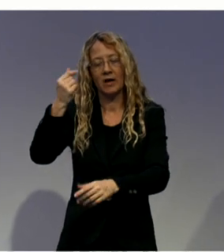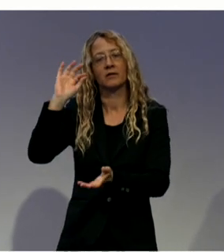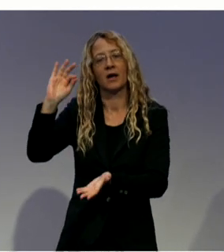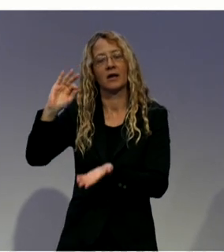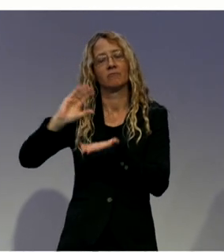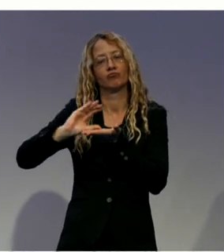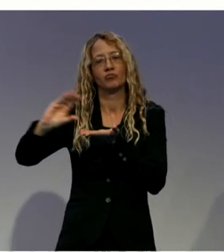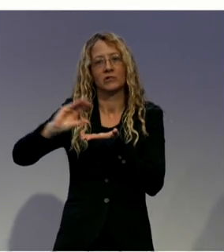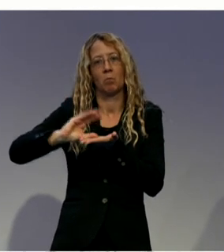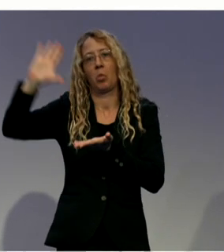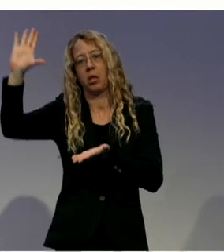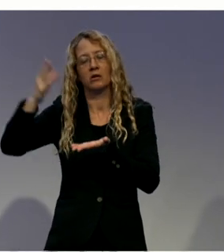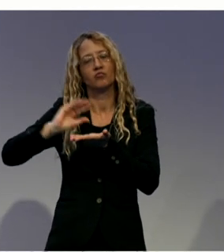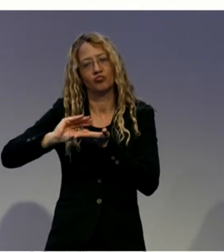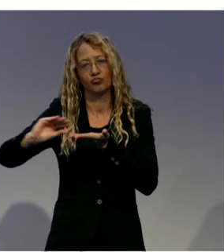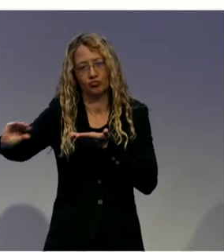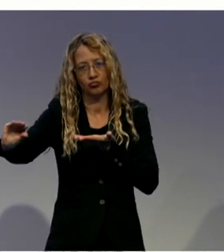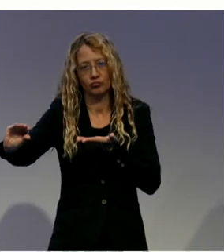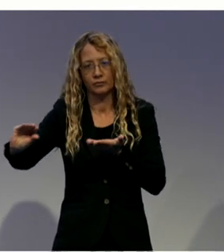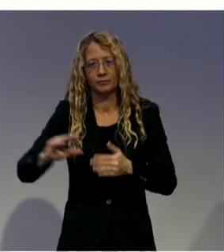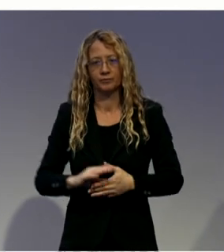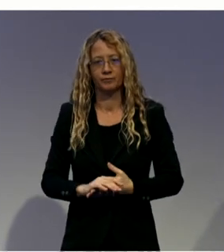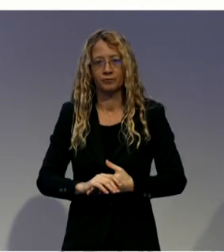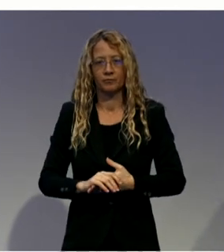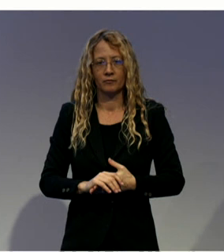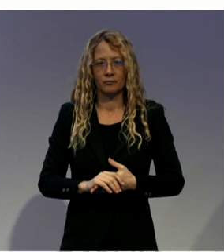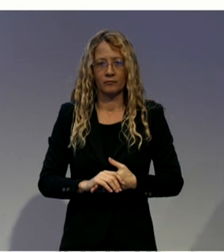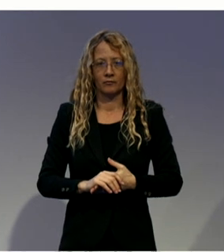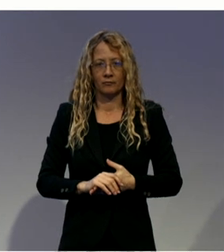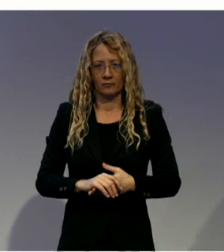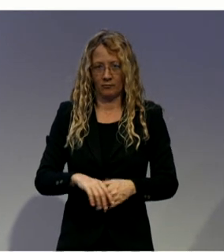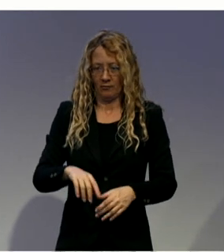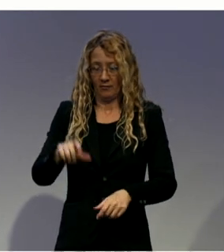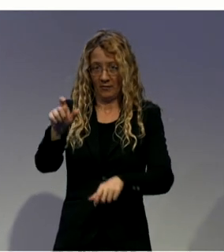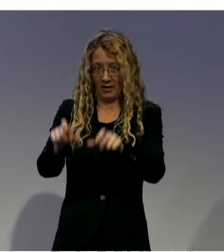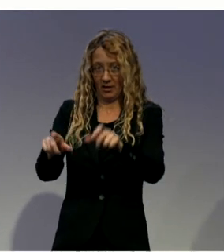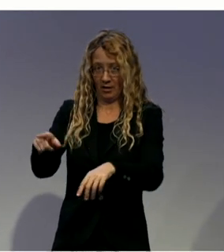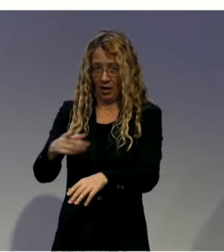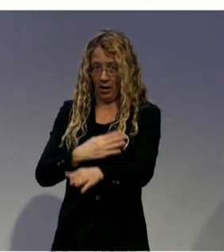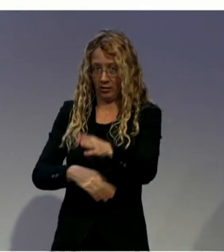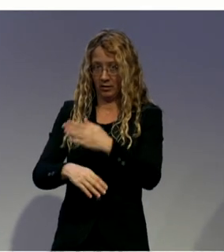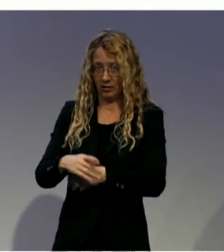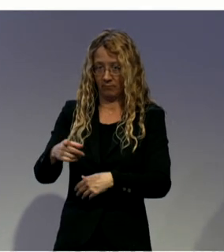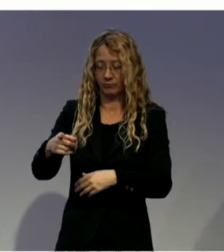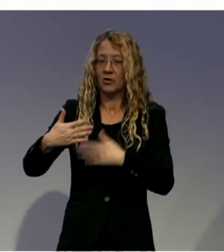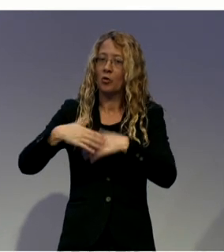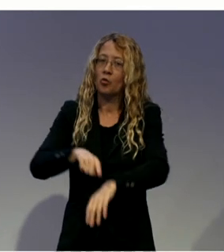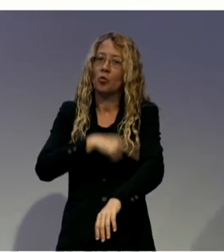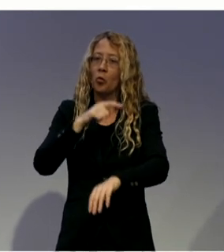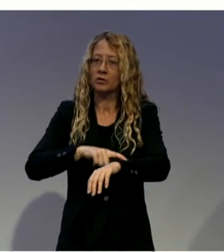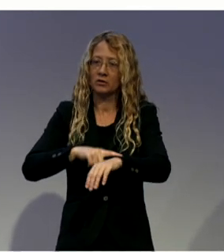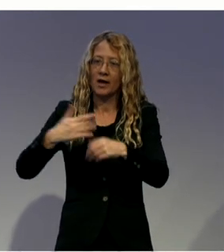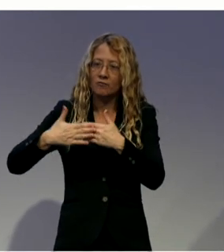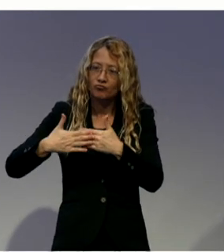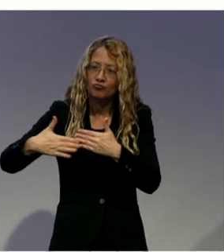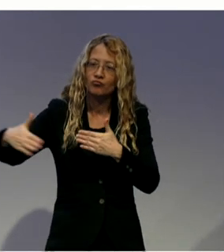disability. The benefit of the RDSP, our federal government contributions